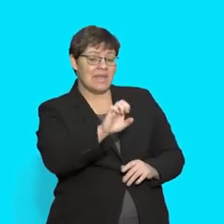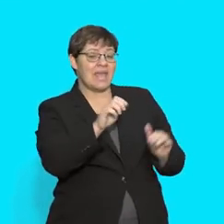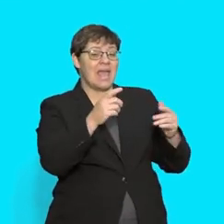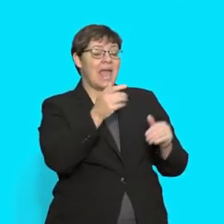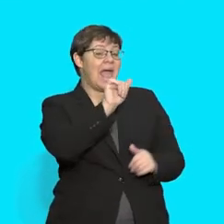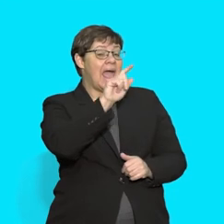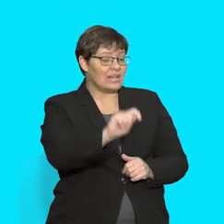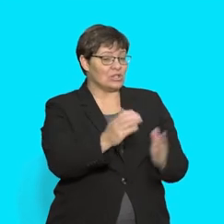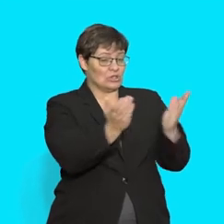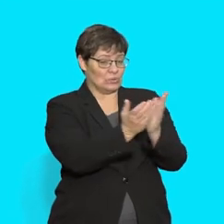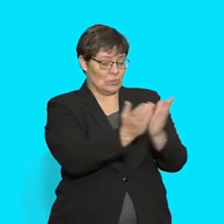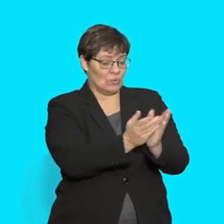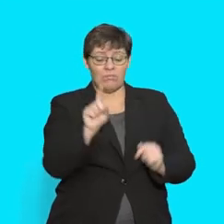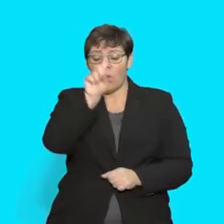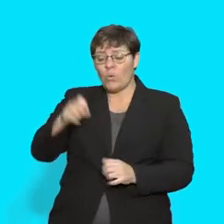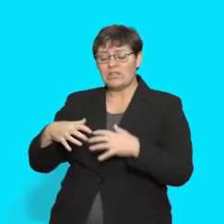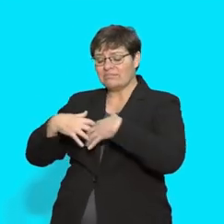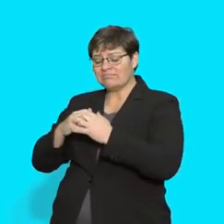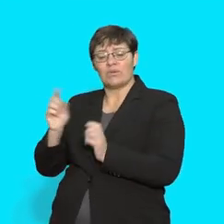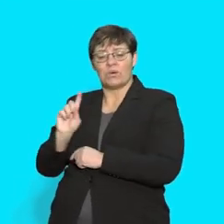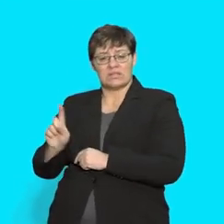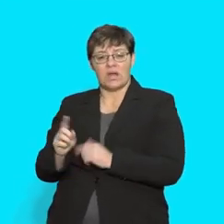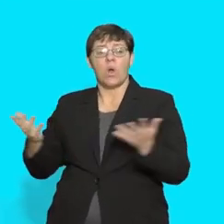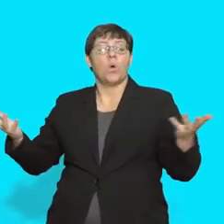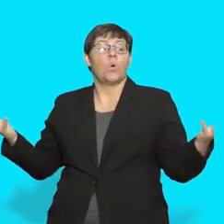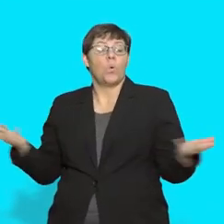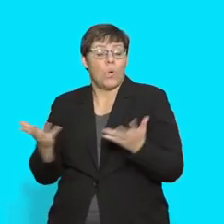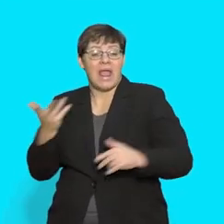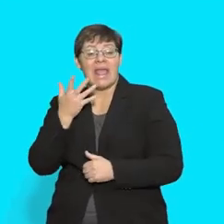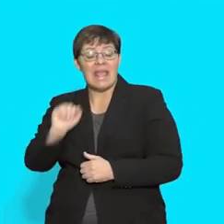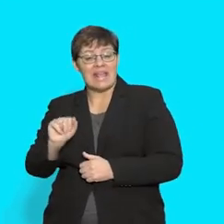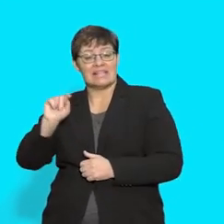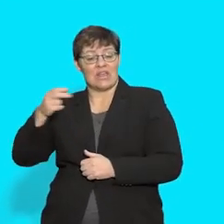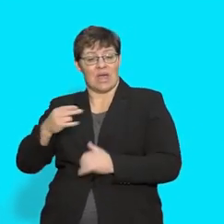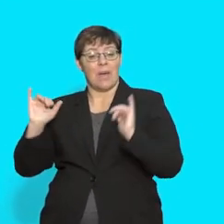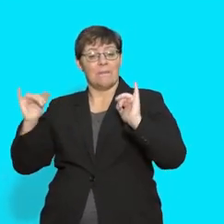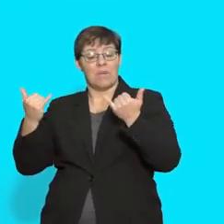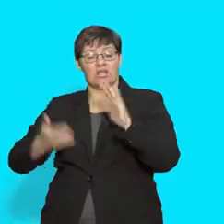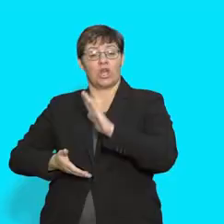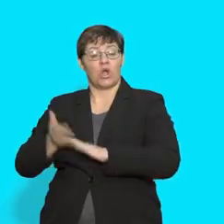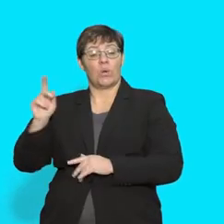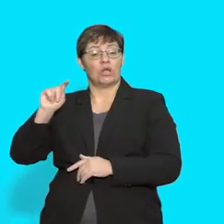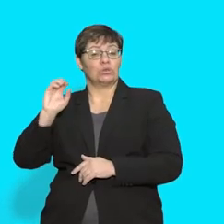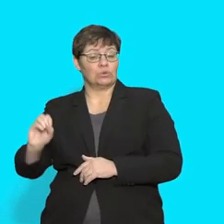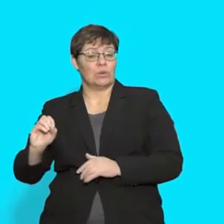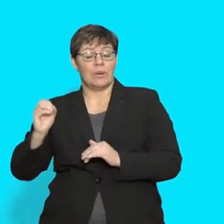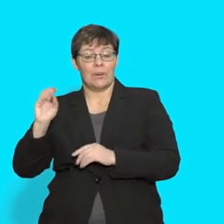The question could be Where is the party going to be? Repeat that question, please.